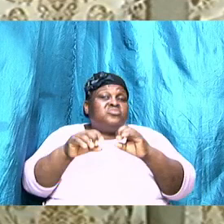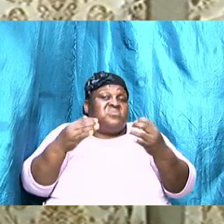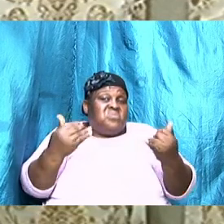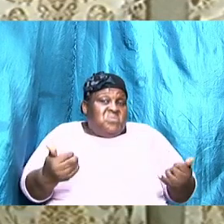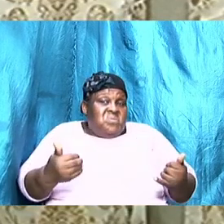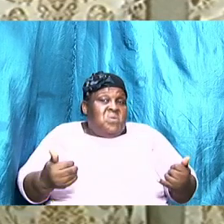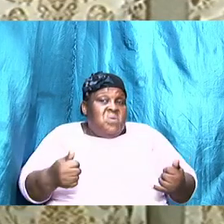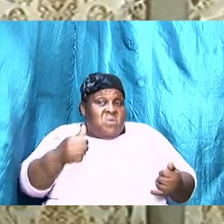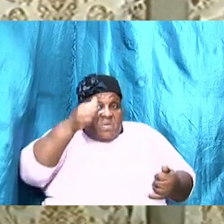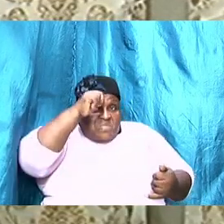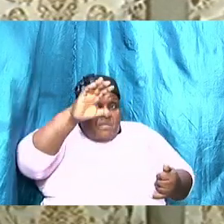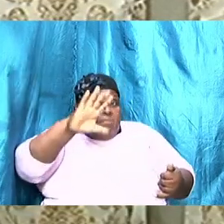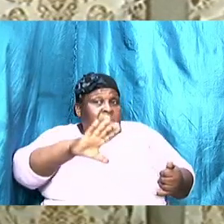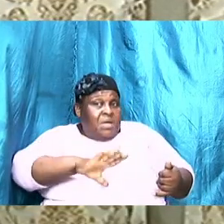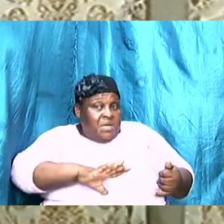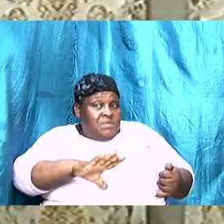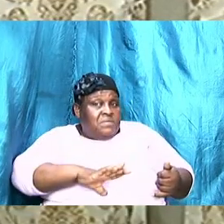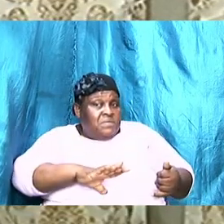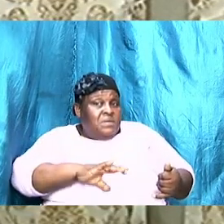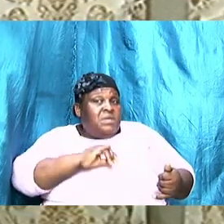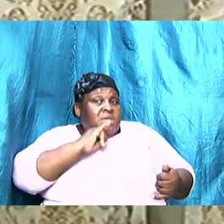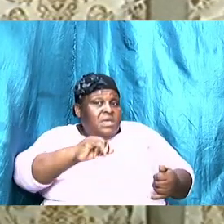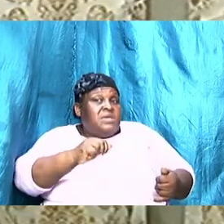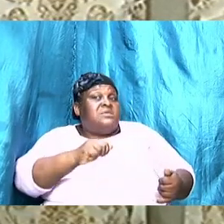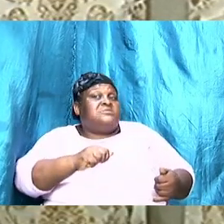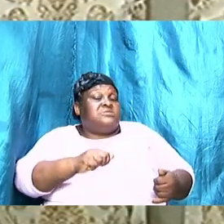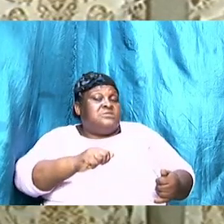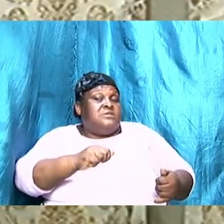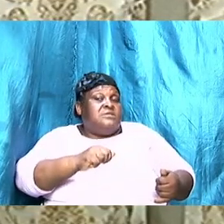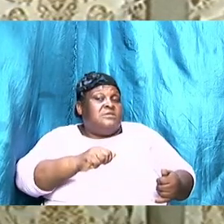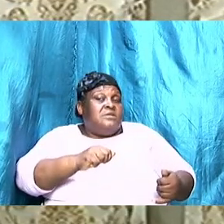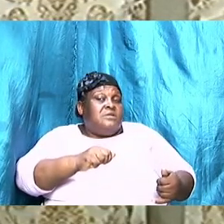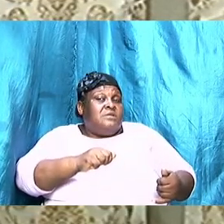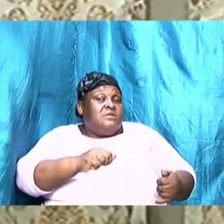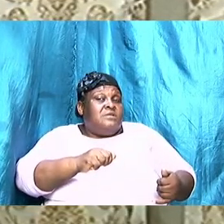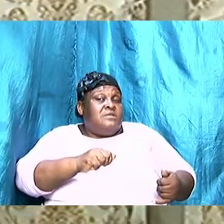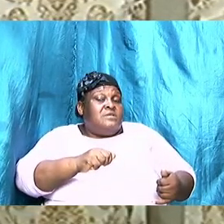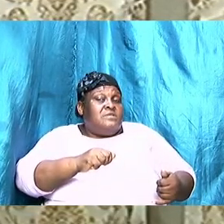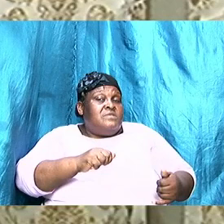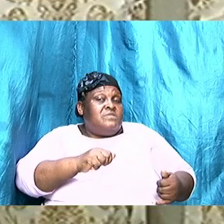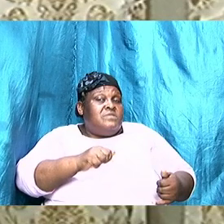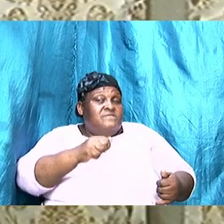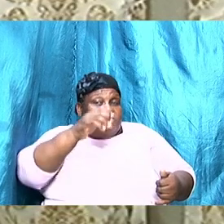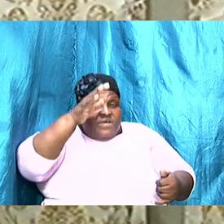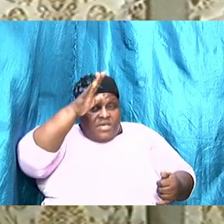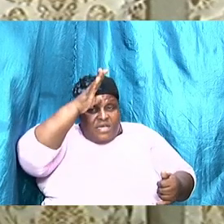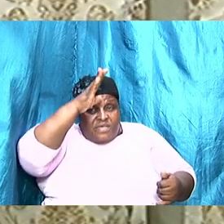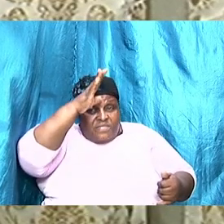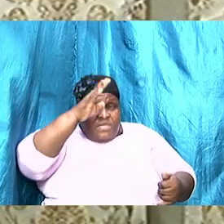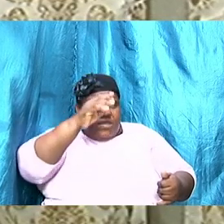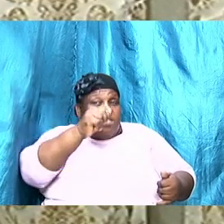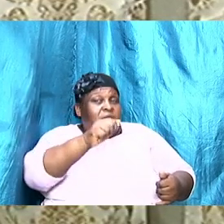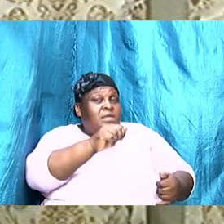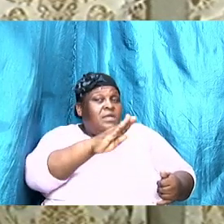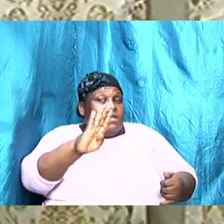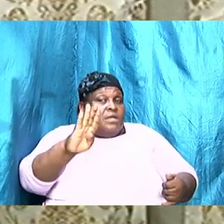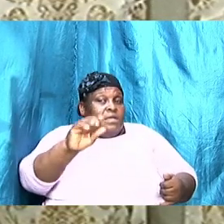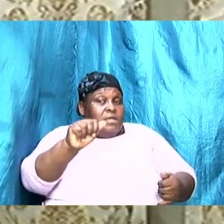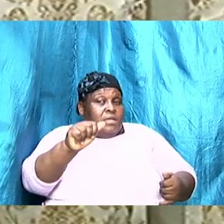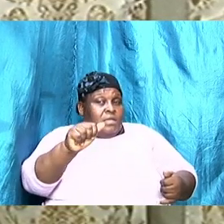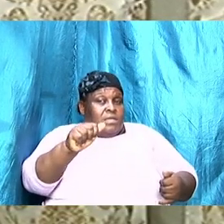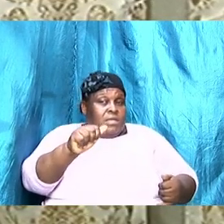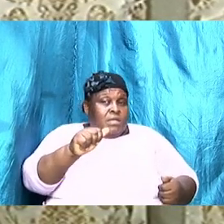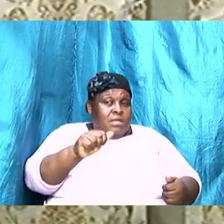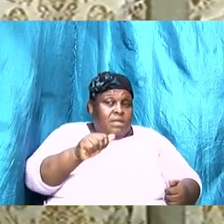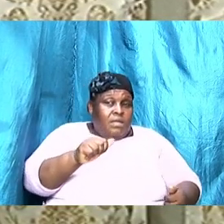you know that's why I hear my wife call me daddy no daddy I'm not her daddy